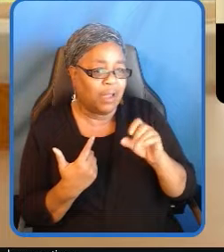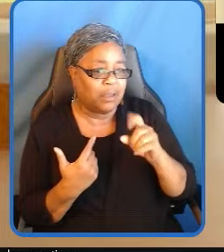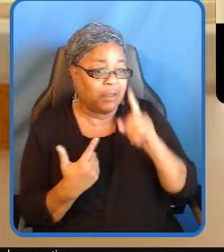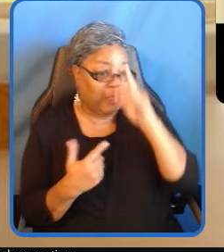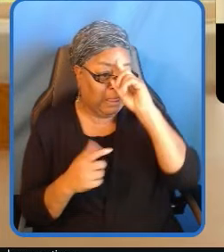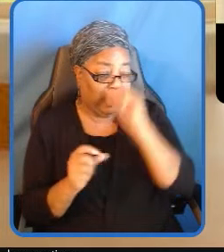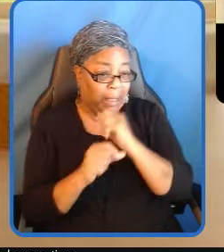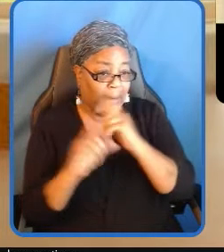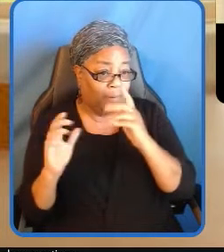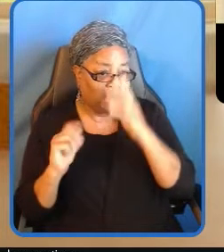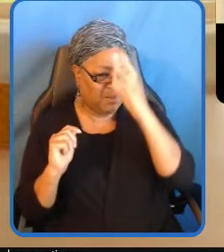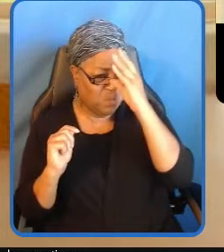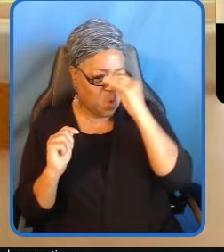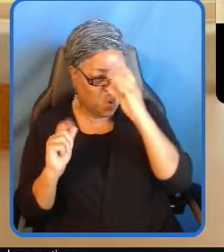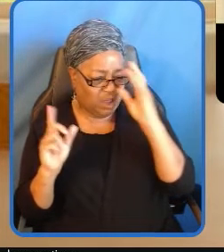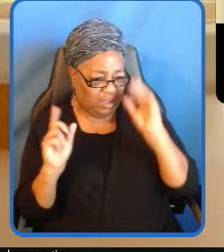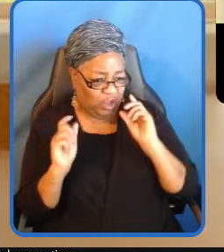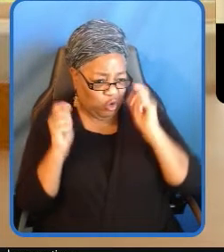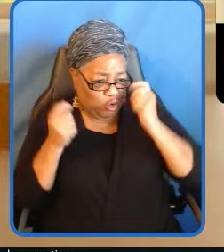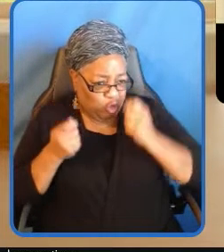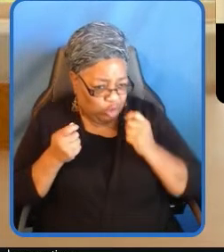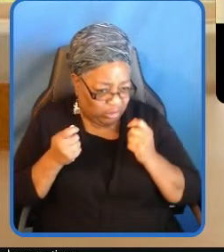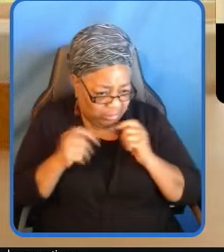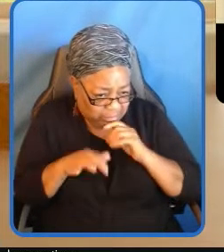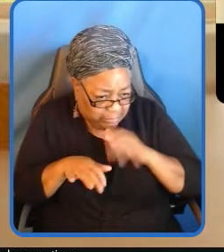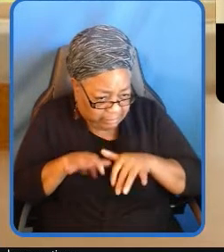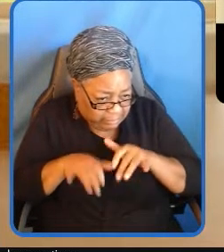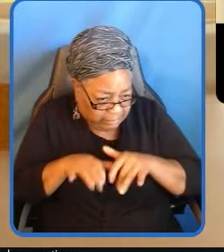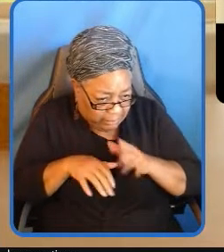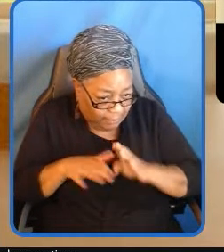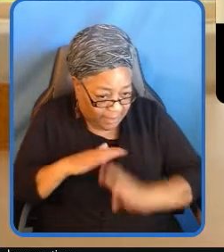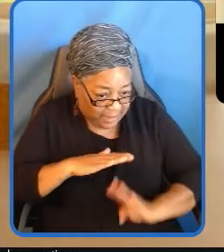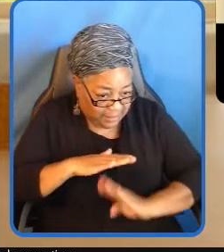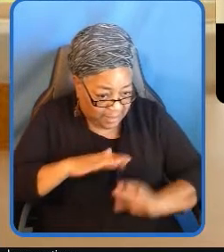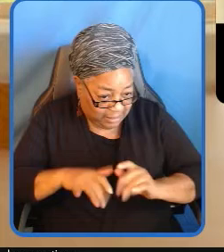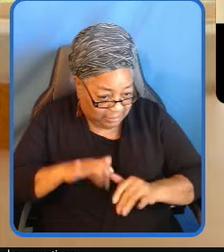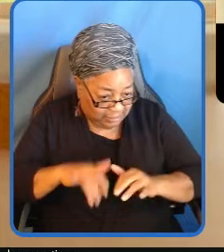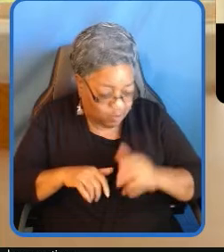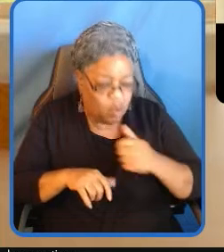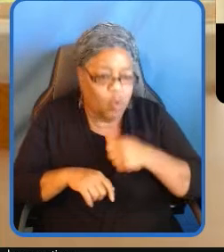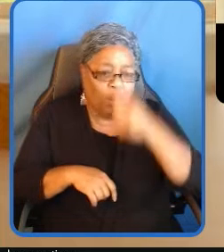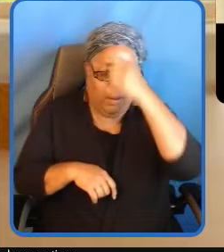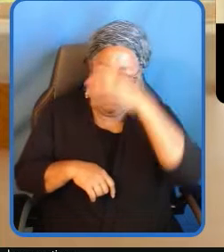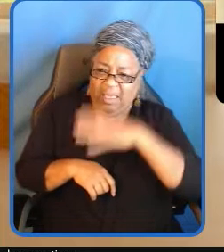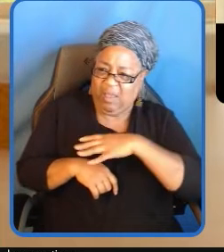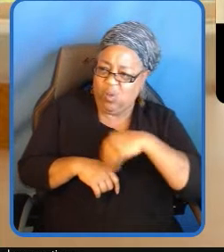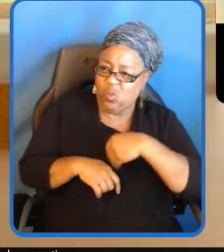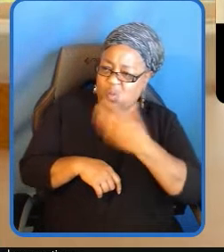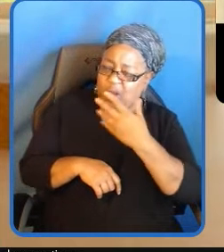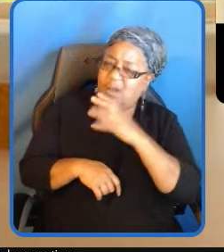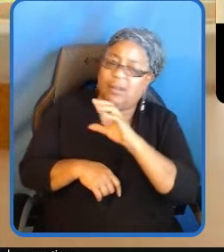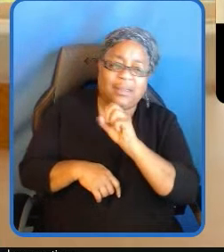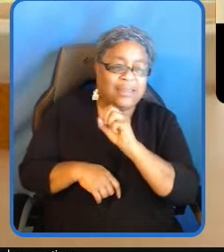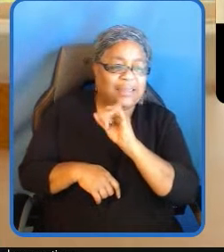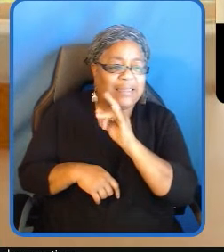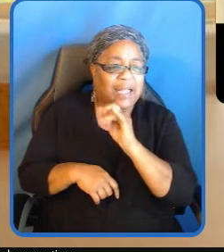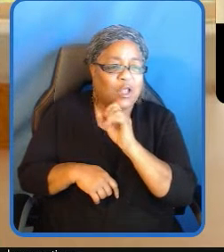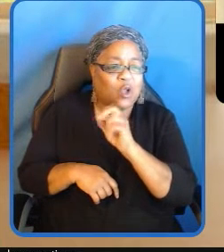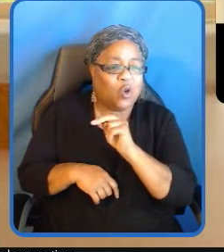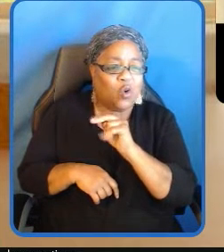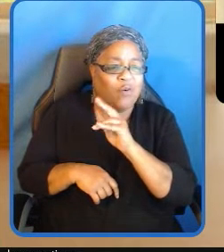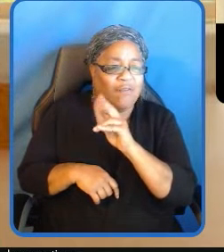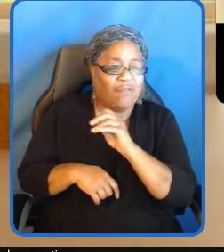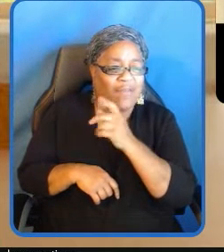or a man running a company in Silicon Valley before girls are 10 years old they have already internalized these